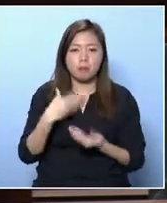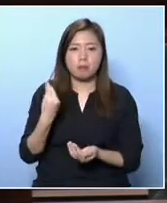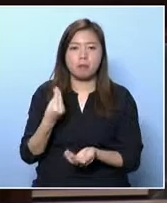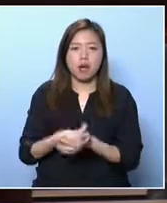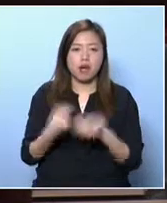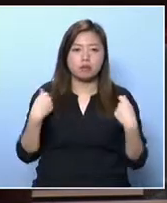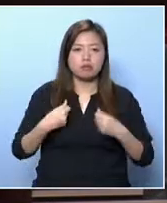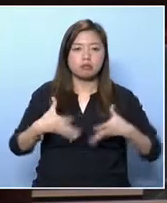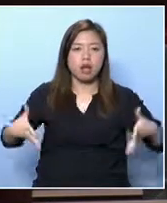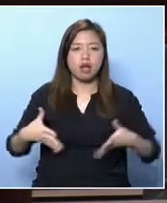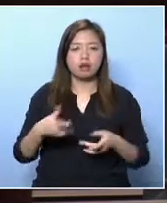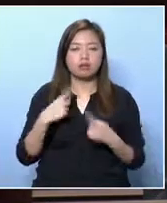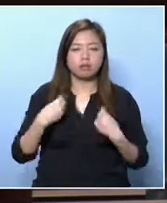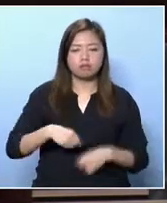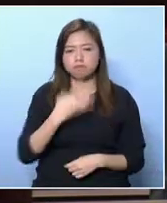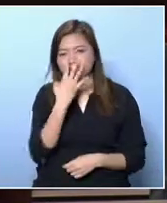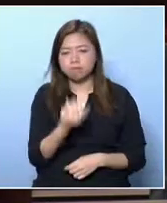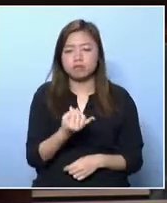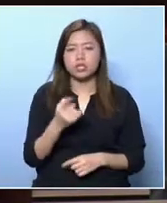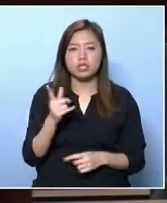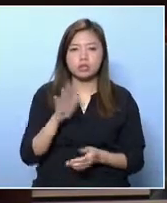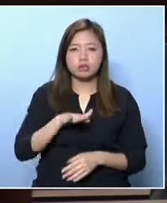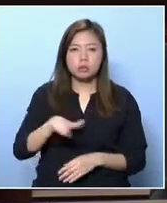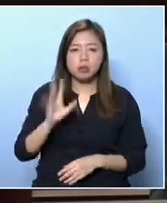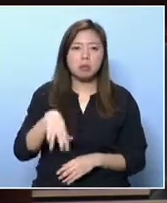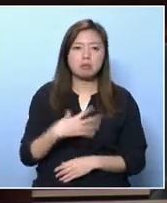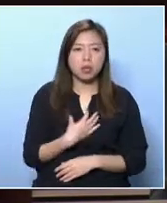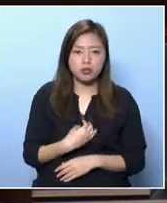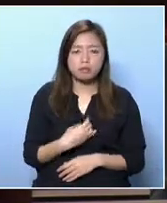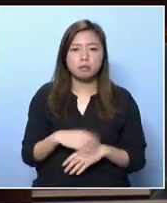It's not available for use the next day.